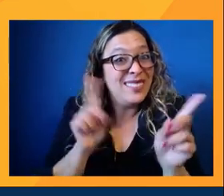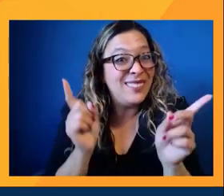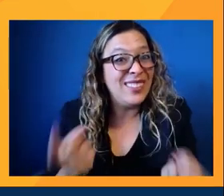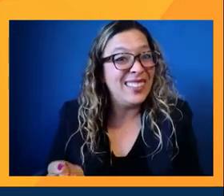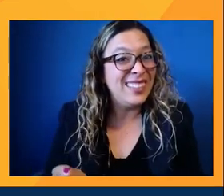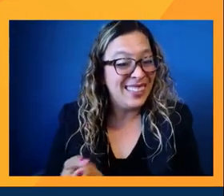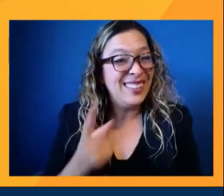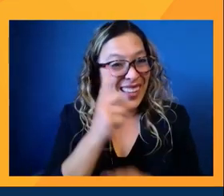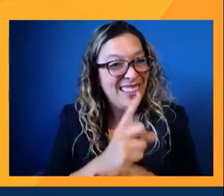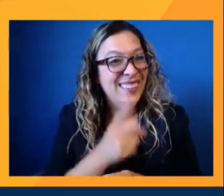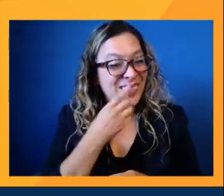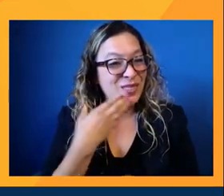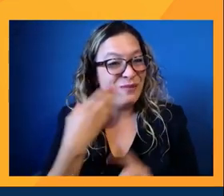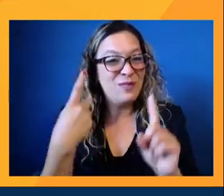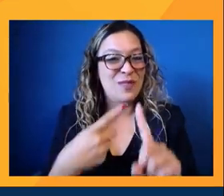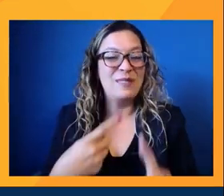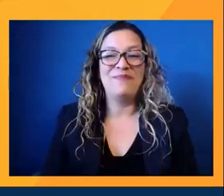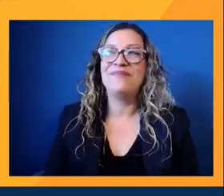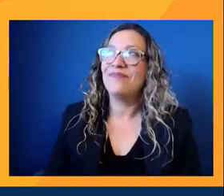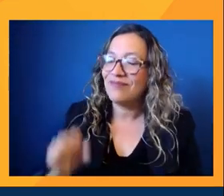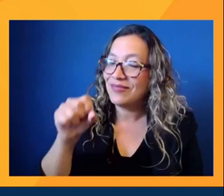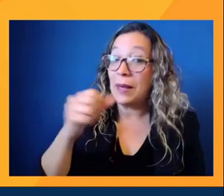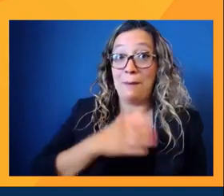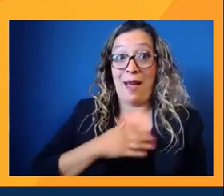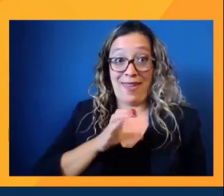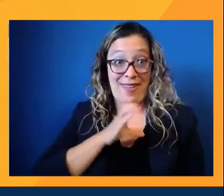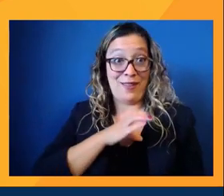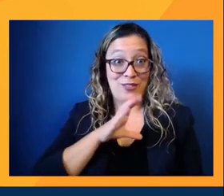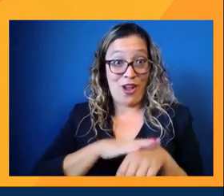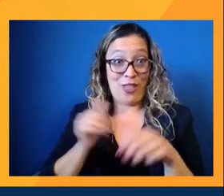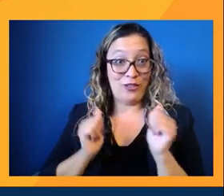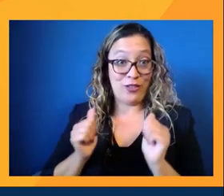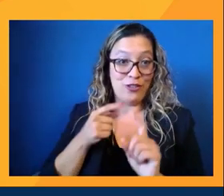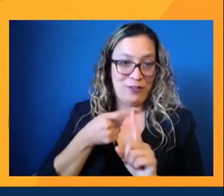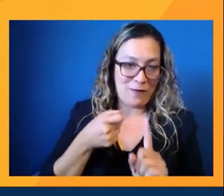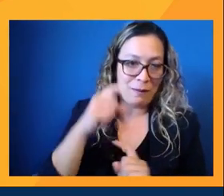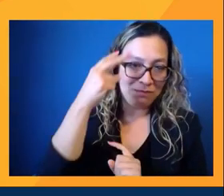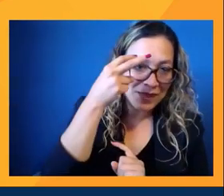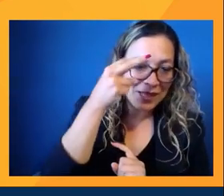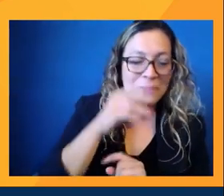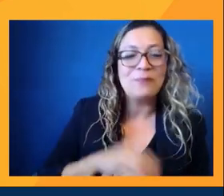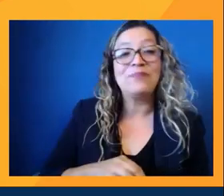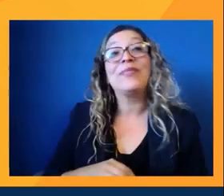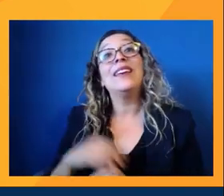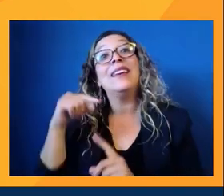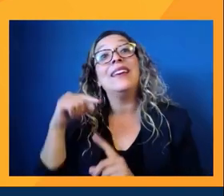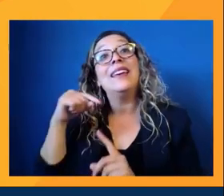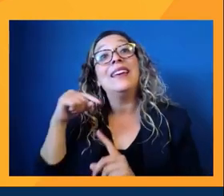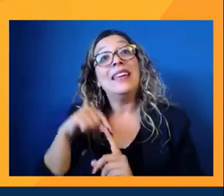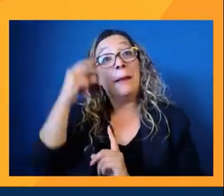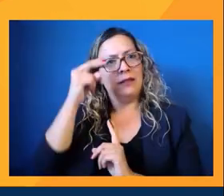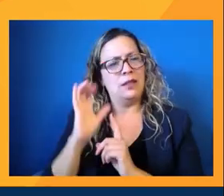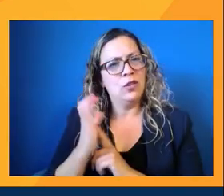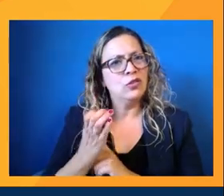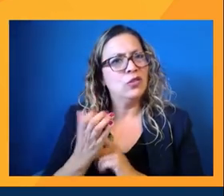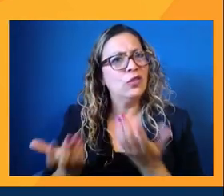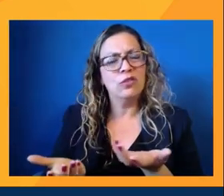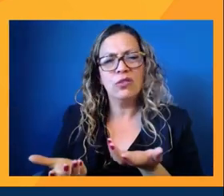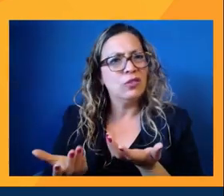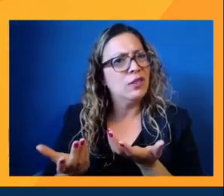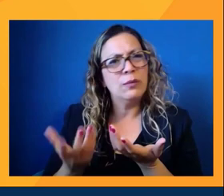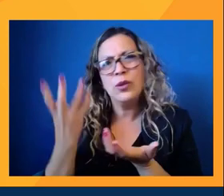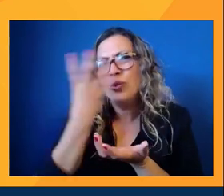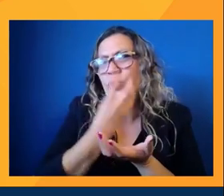You know, you know, what's crazy in my character on the show, she's from Mexico and in the Mexican culture, Mexican culture has beautiful